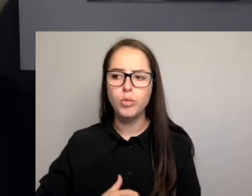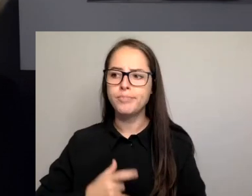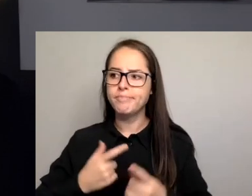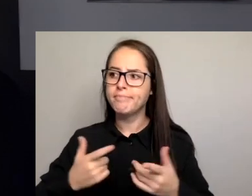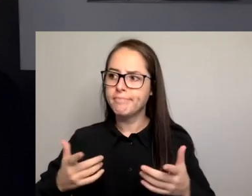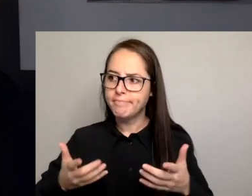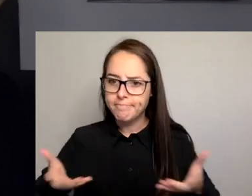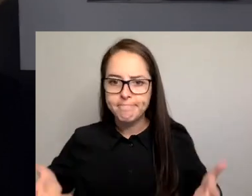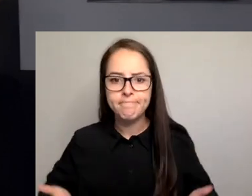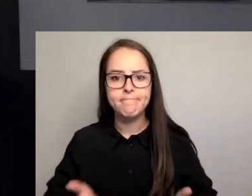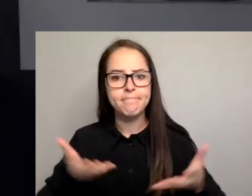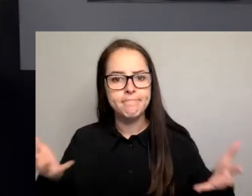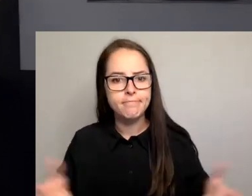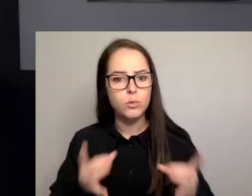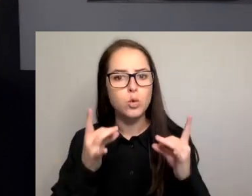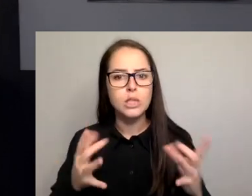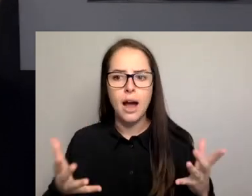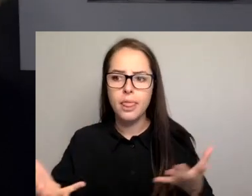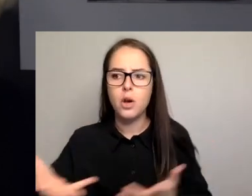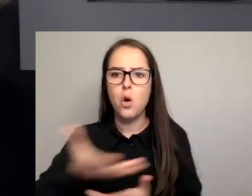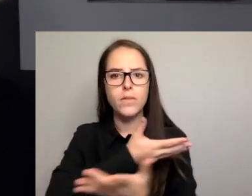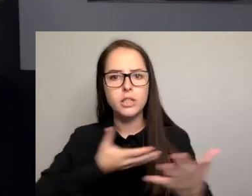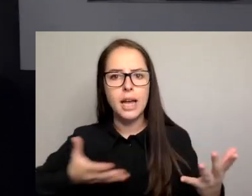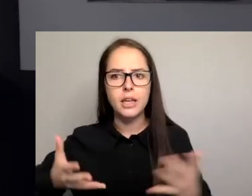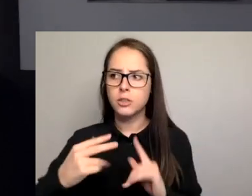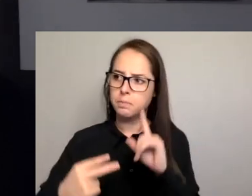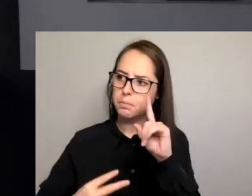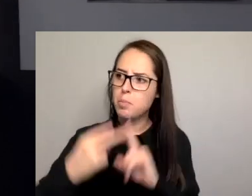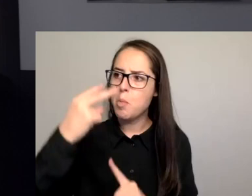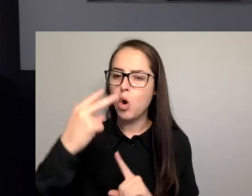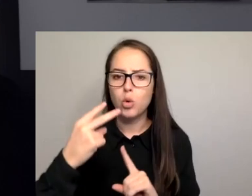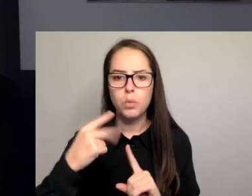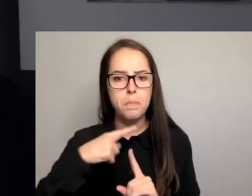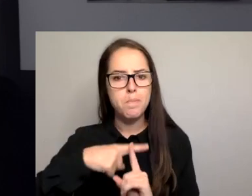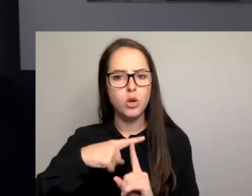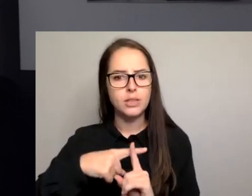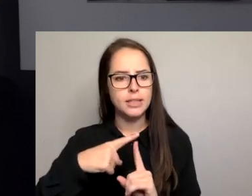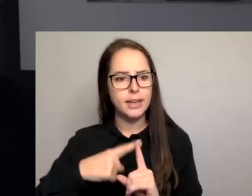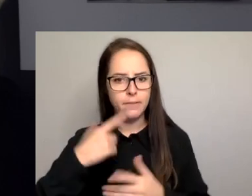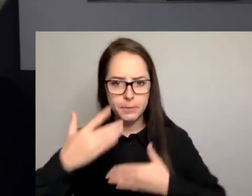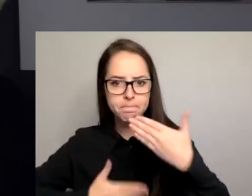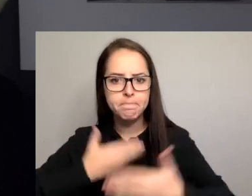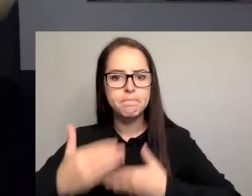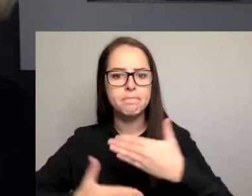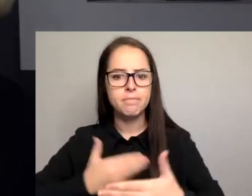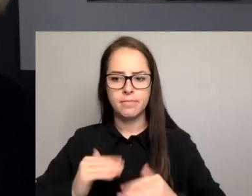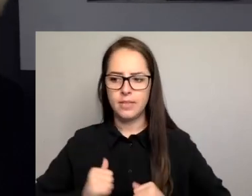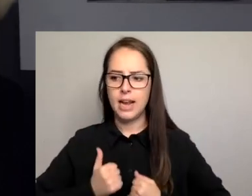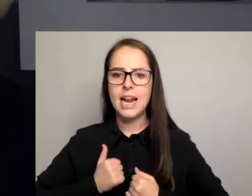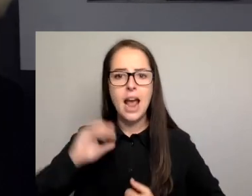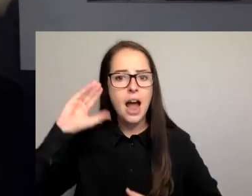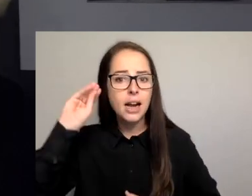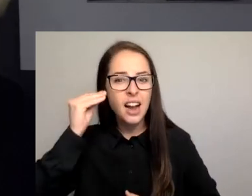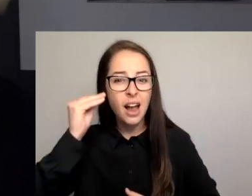and modelling the positive initiatives in our own councils and in our own communities. Elected